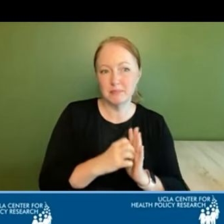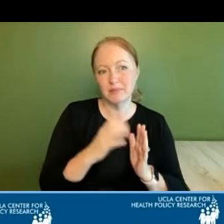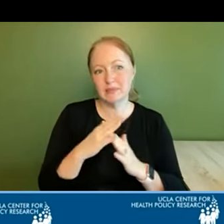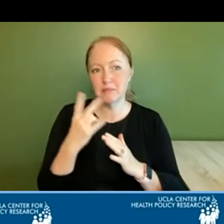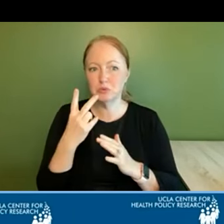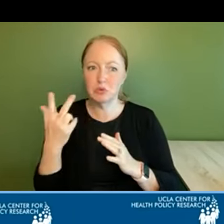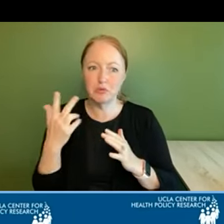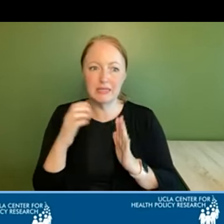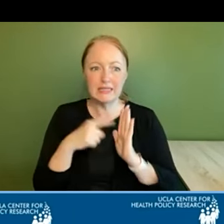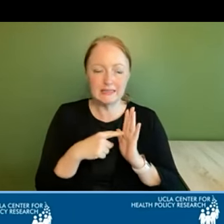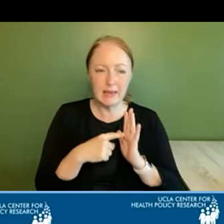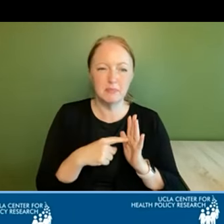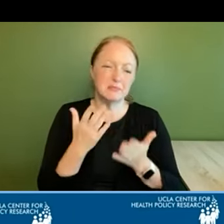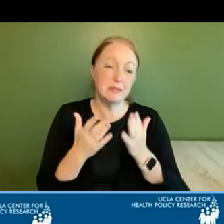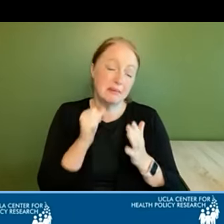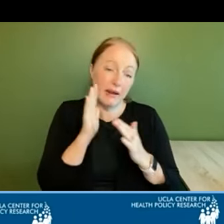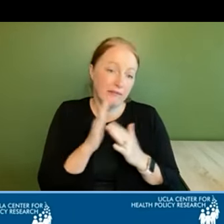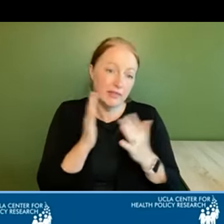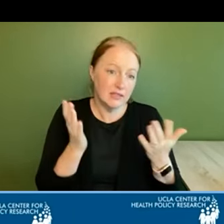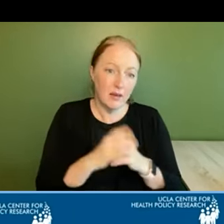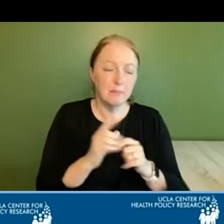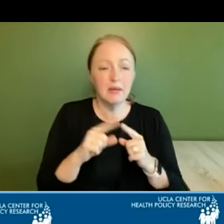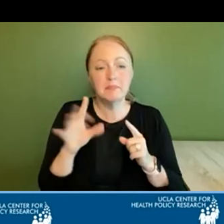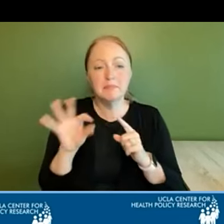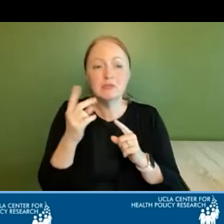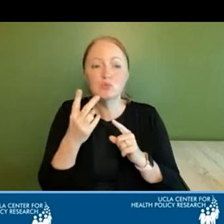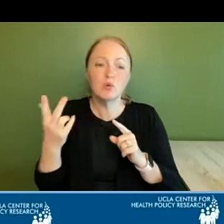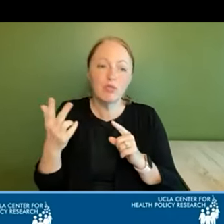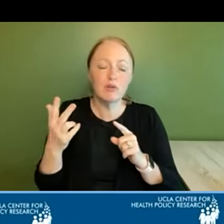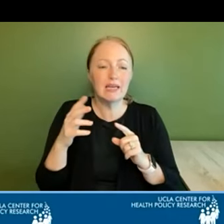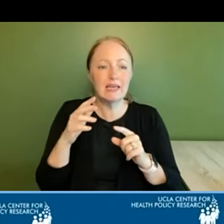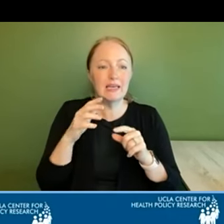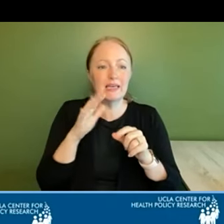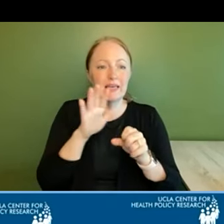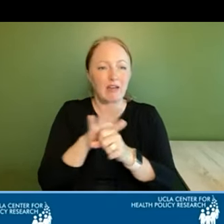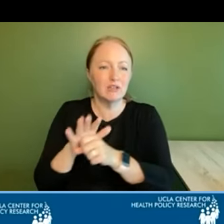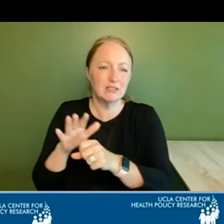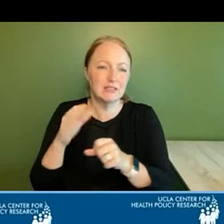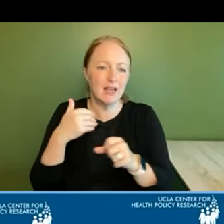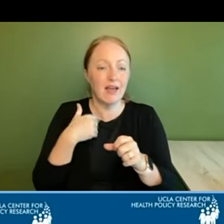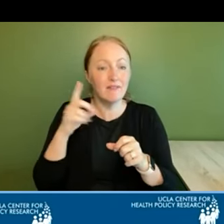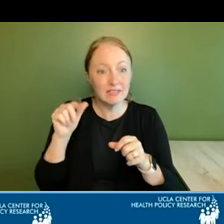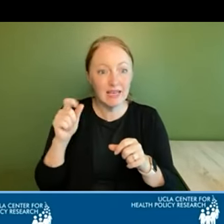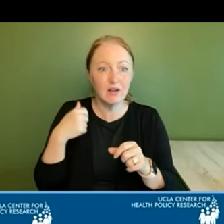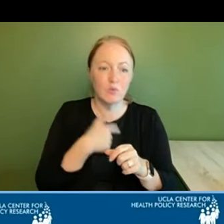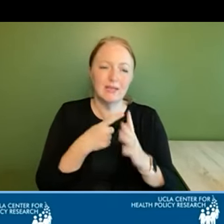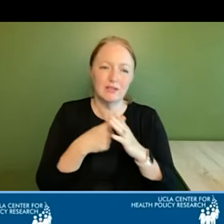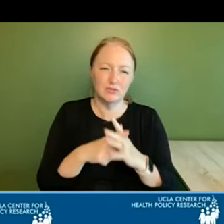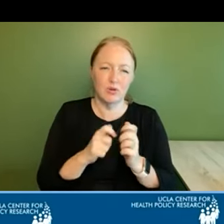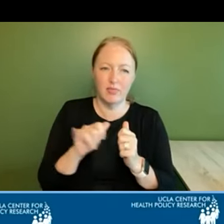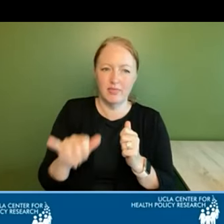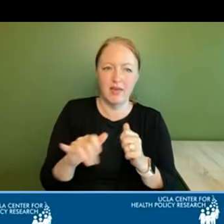three maybe maybe they aren't even the top but two or three representative areas that do have data that we can start with